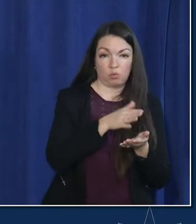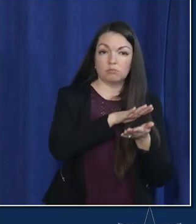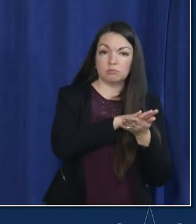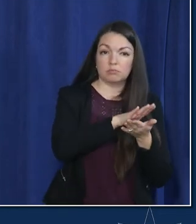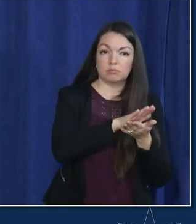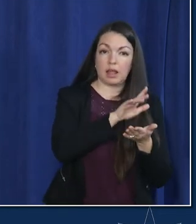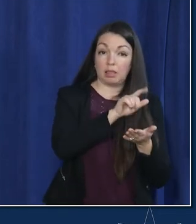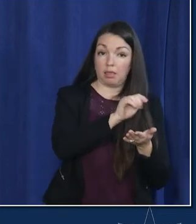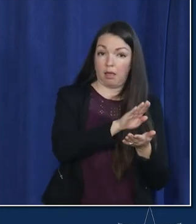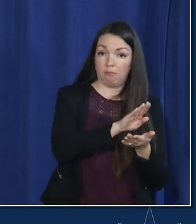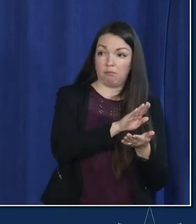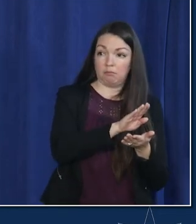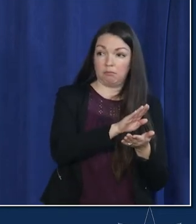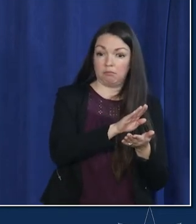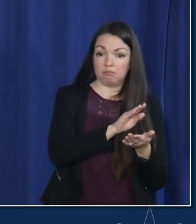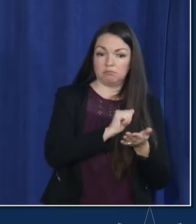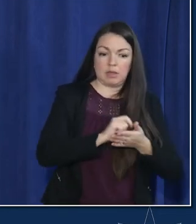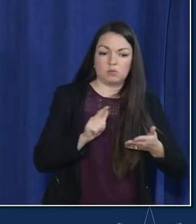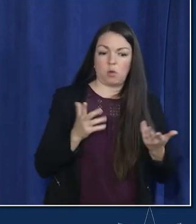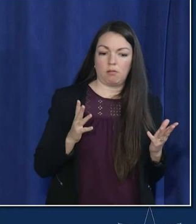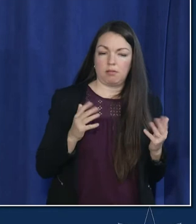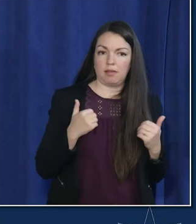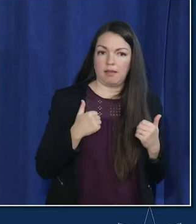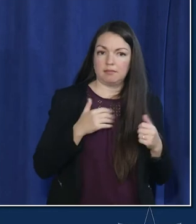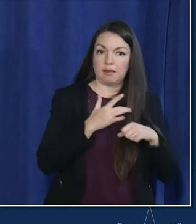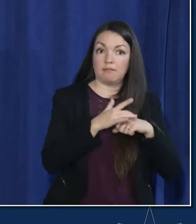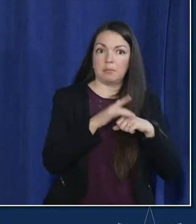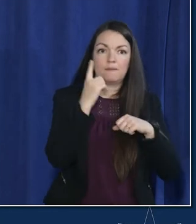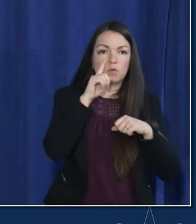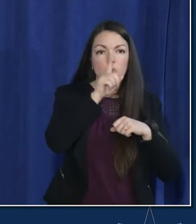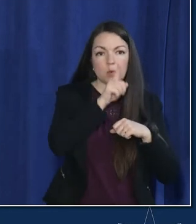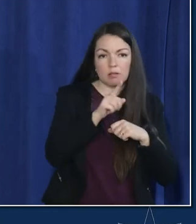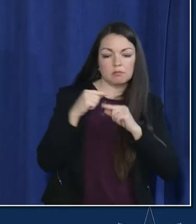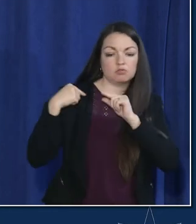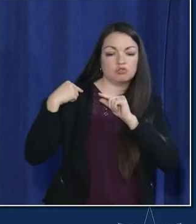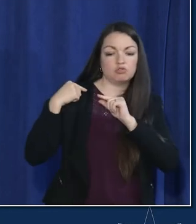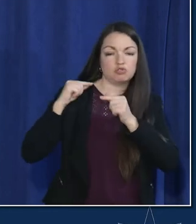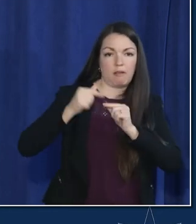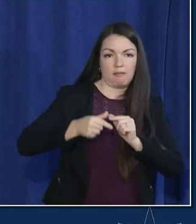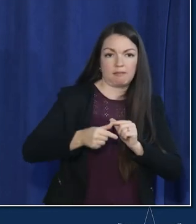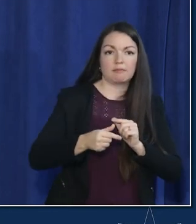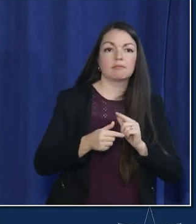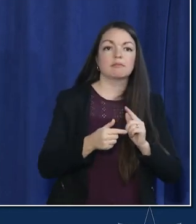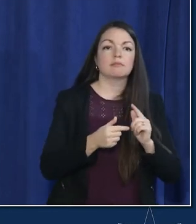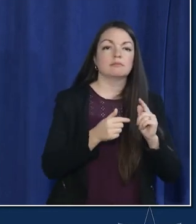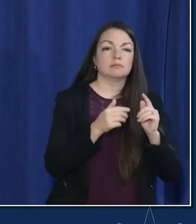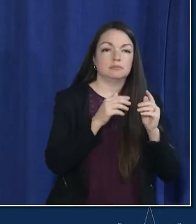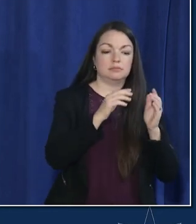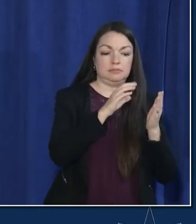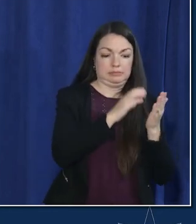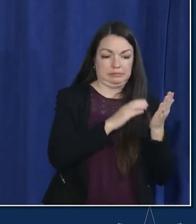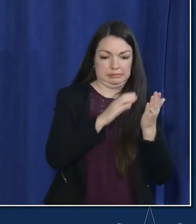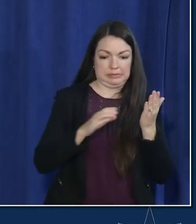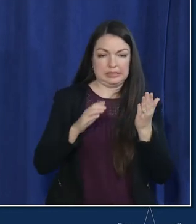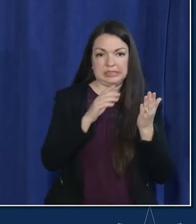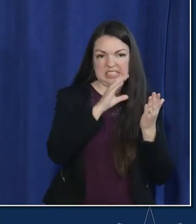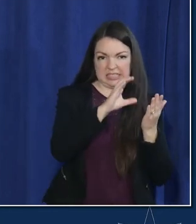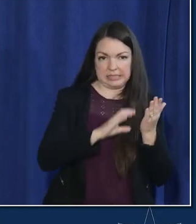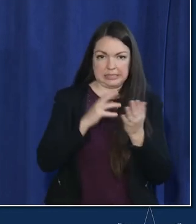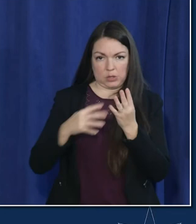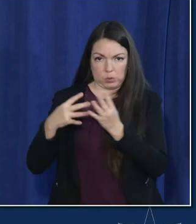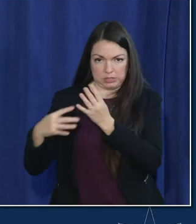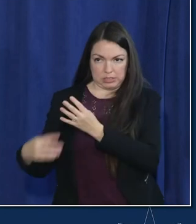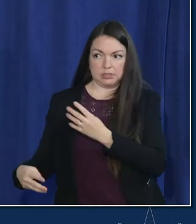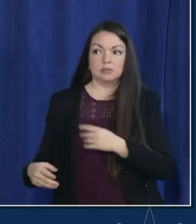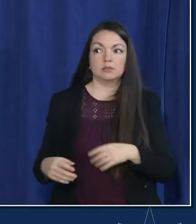labs were about all that we had available to do real genetic sequencing in any kind of level um and it used to be very expensive etc